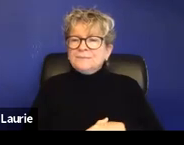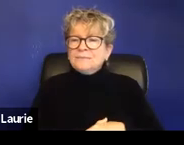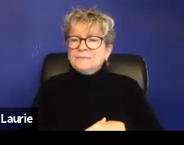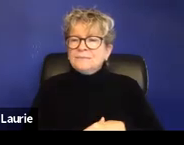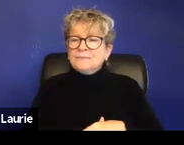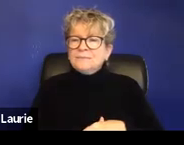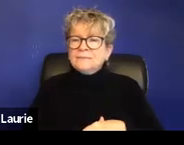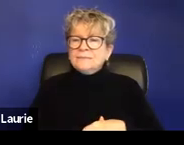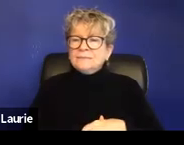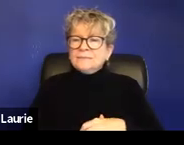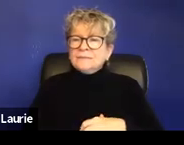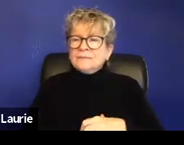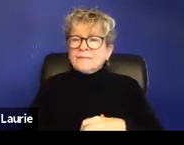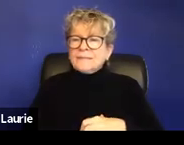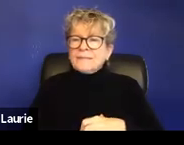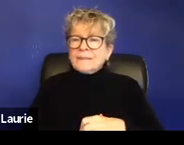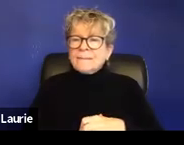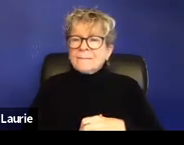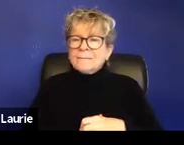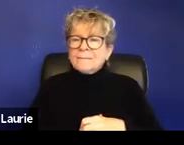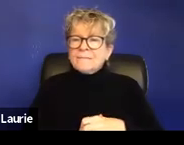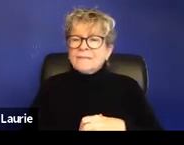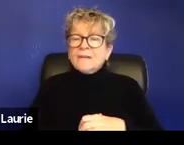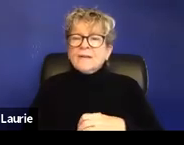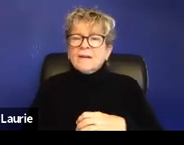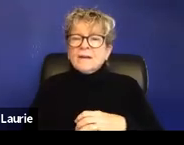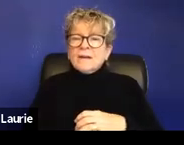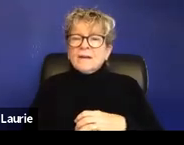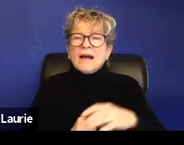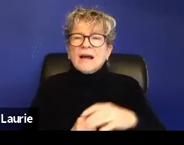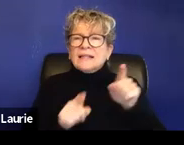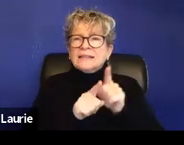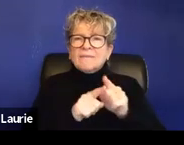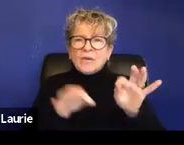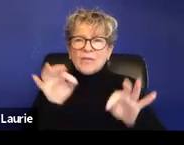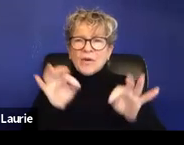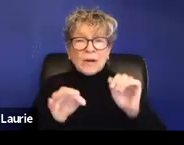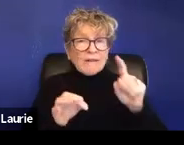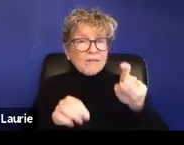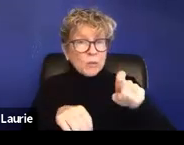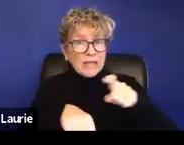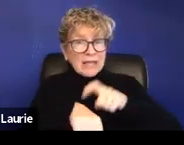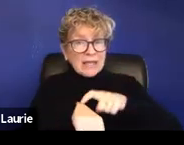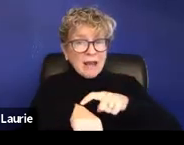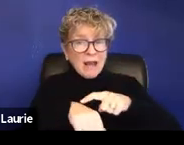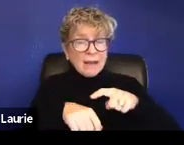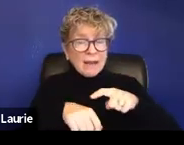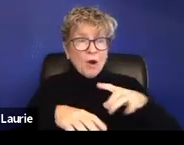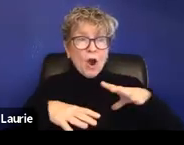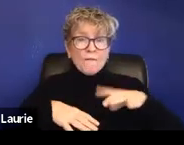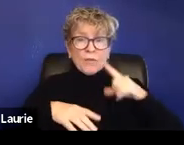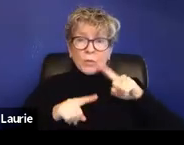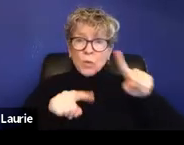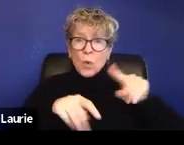systems related to domestic violence. And I shouldn't just say court. It's also, if you need time off to go to counseling, things like that are definitely